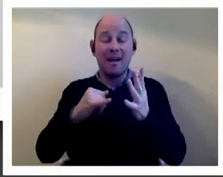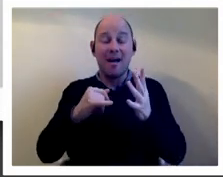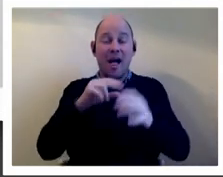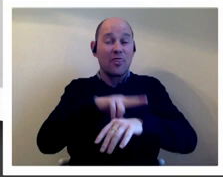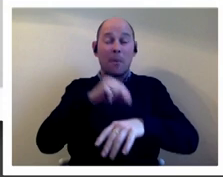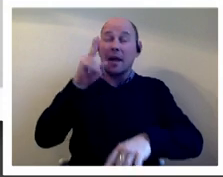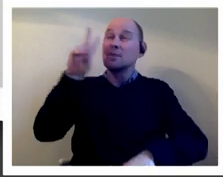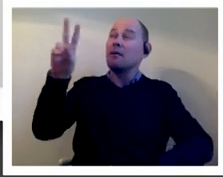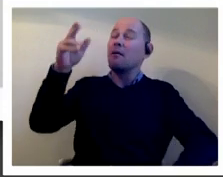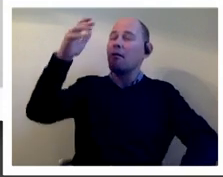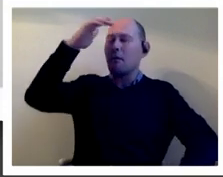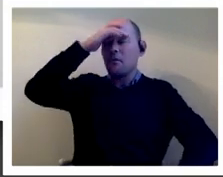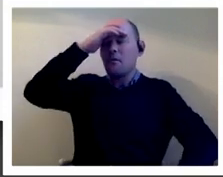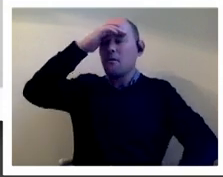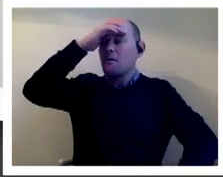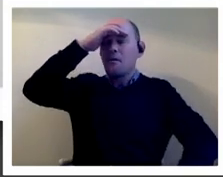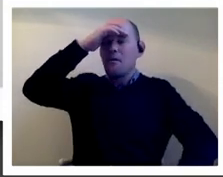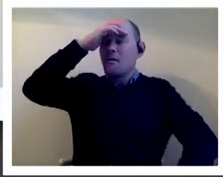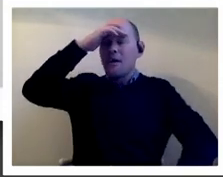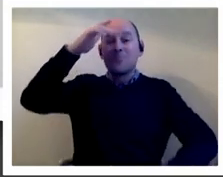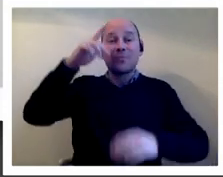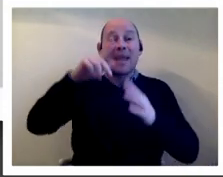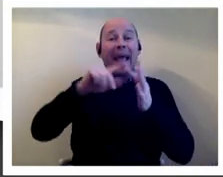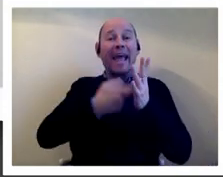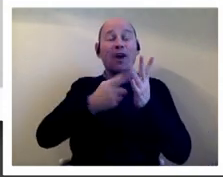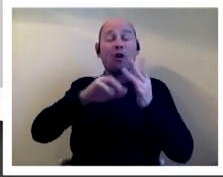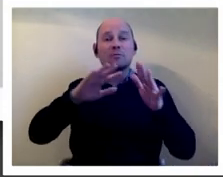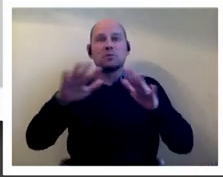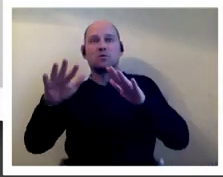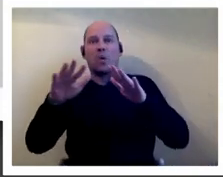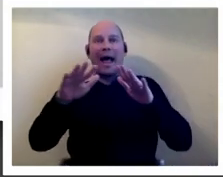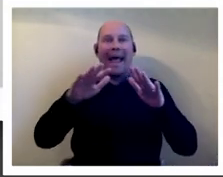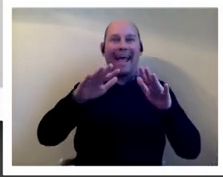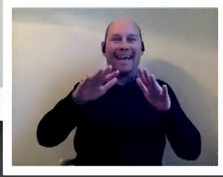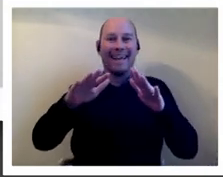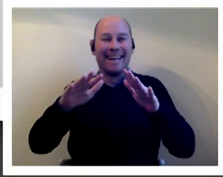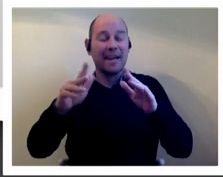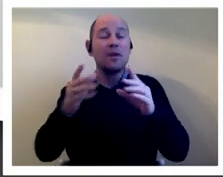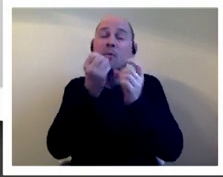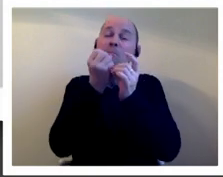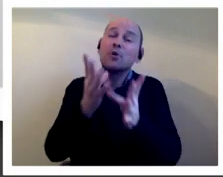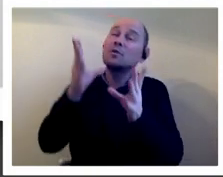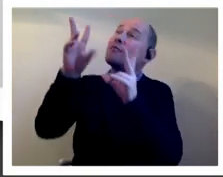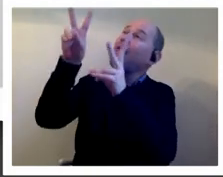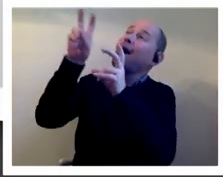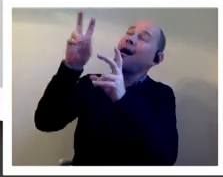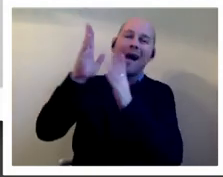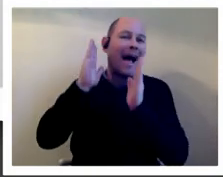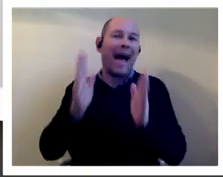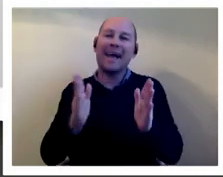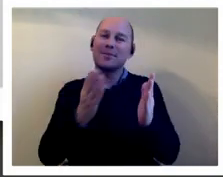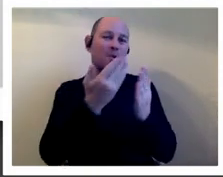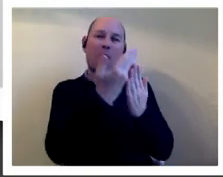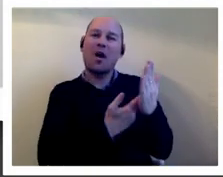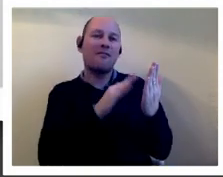and eros swayed quite a bit actually it's such a powerful and beautiful image that i just had to put it on the cover of the book